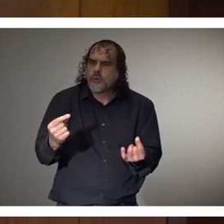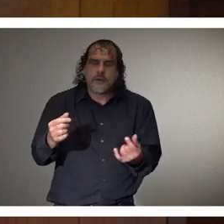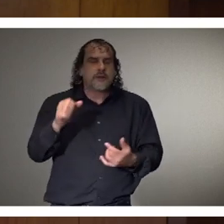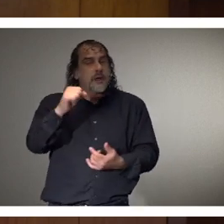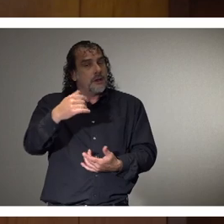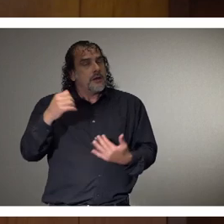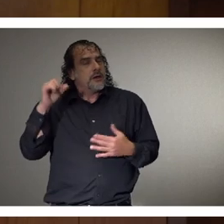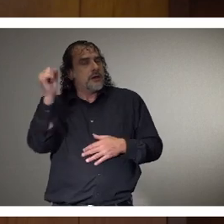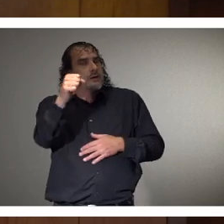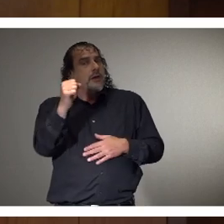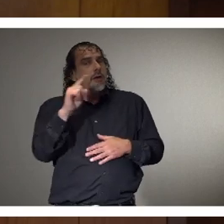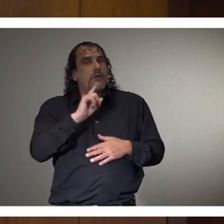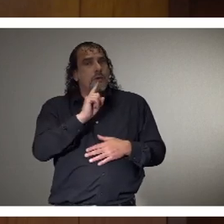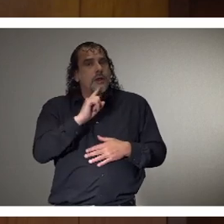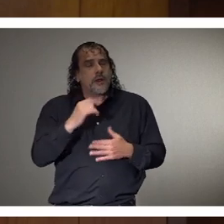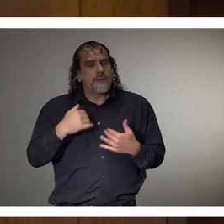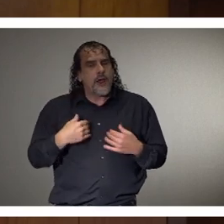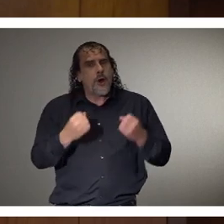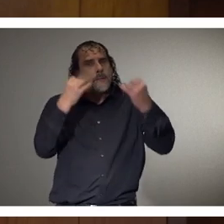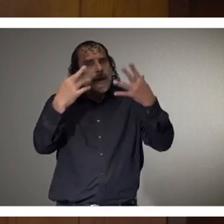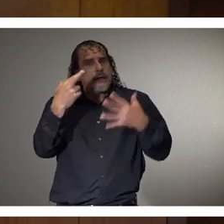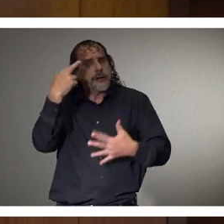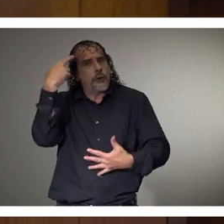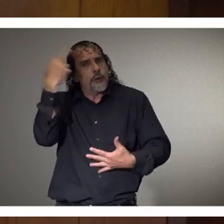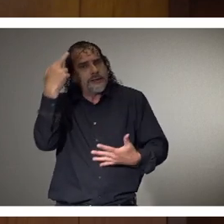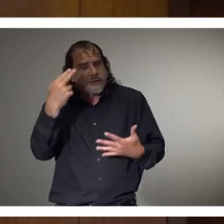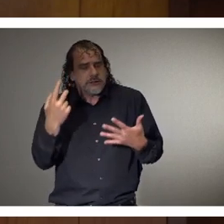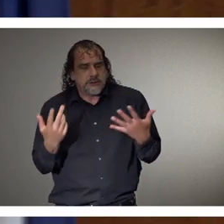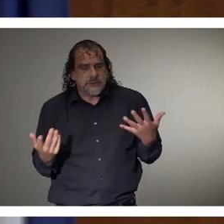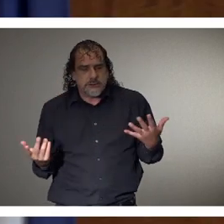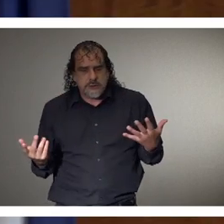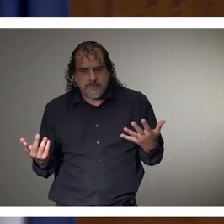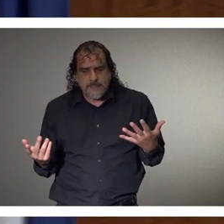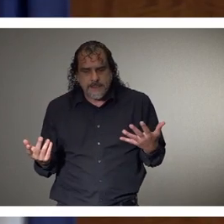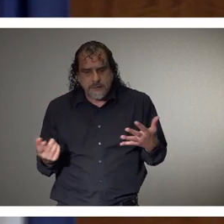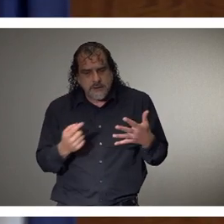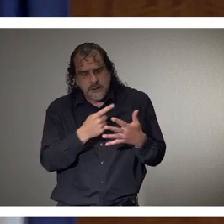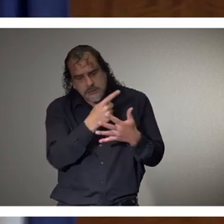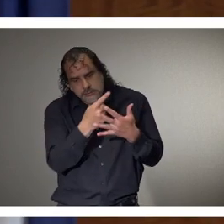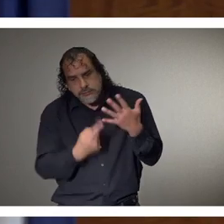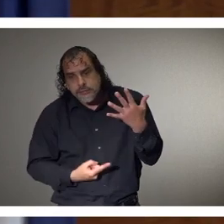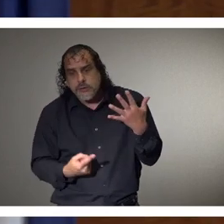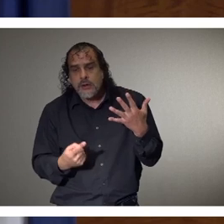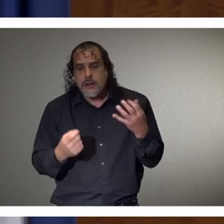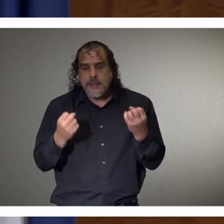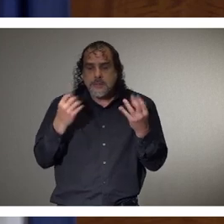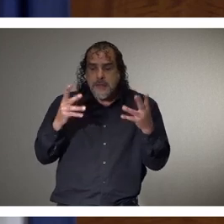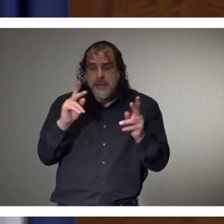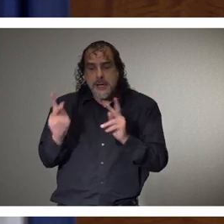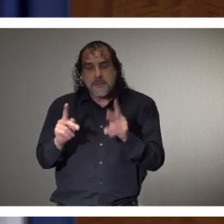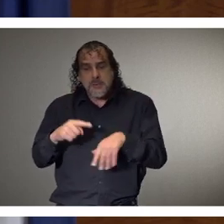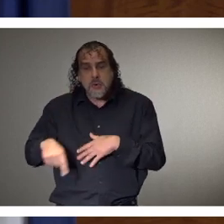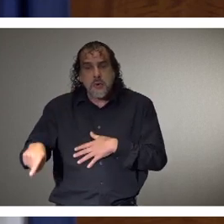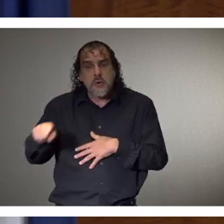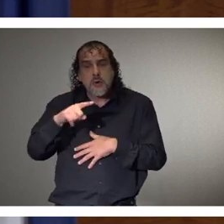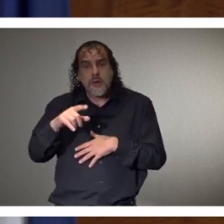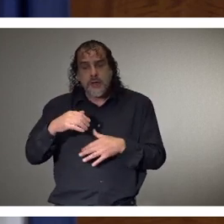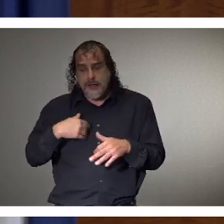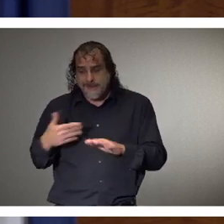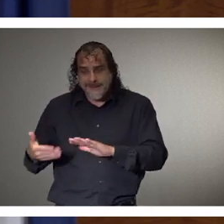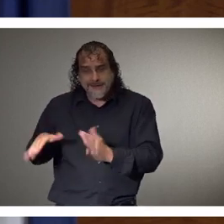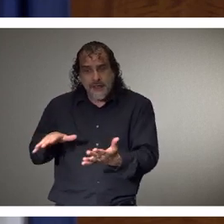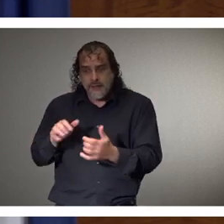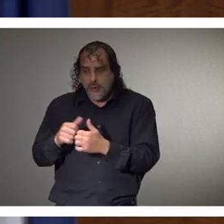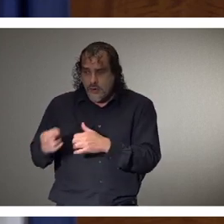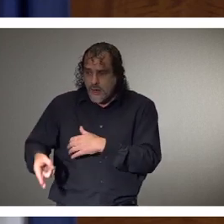of different, uh, reasons, uh, that the, um, number of cases as well as, um, the death rates are